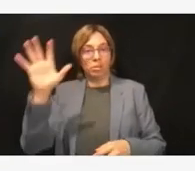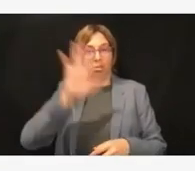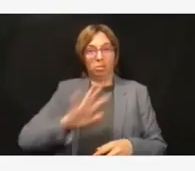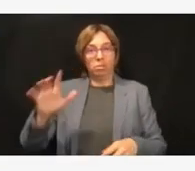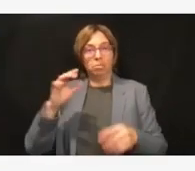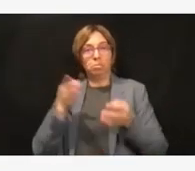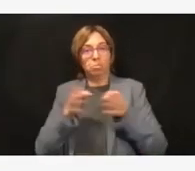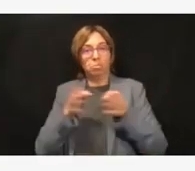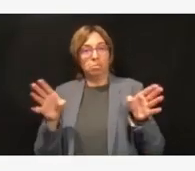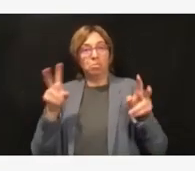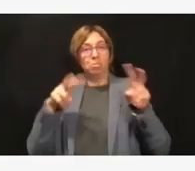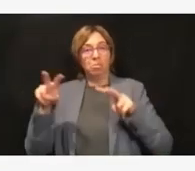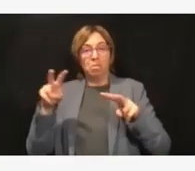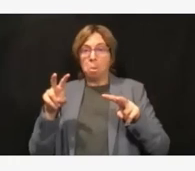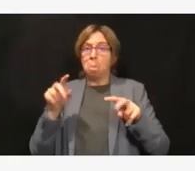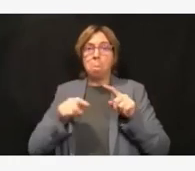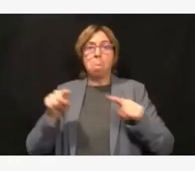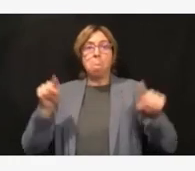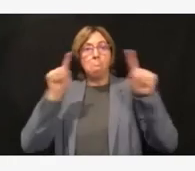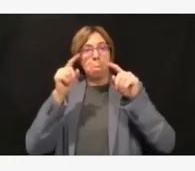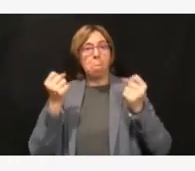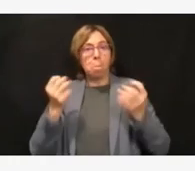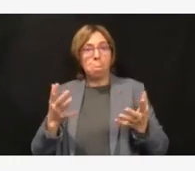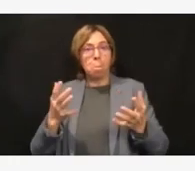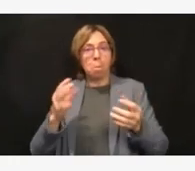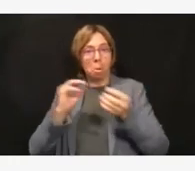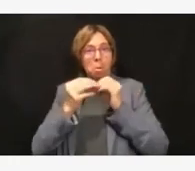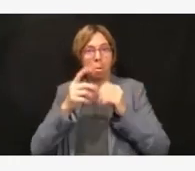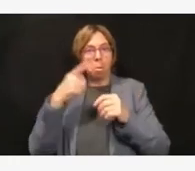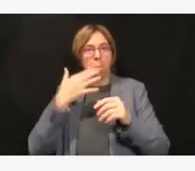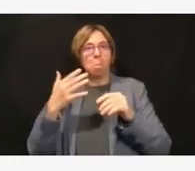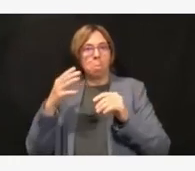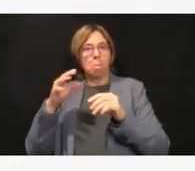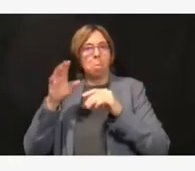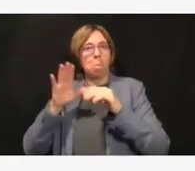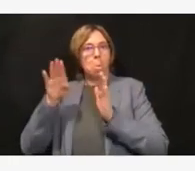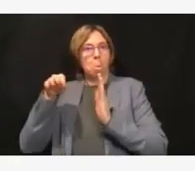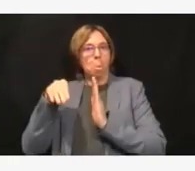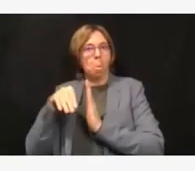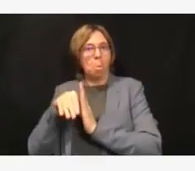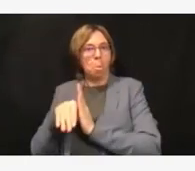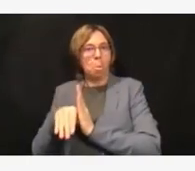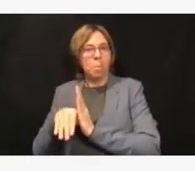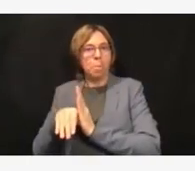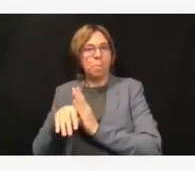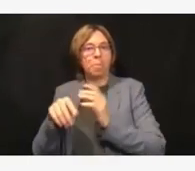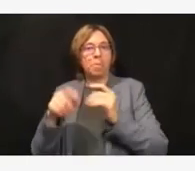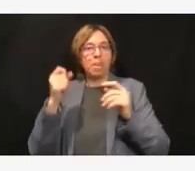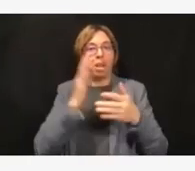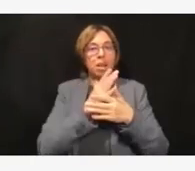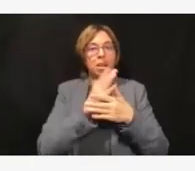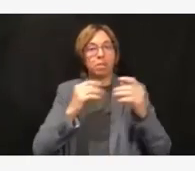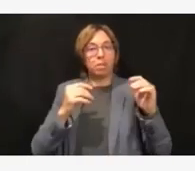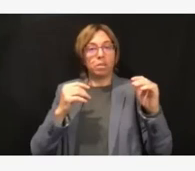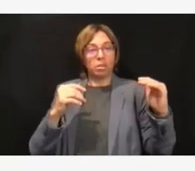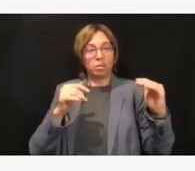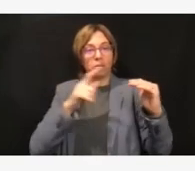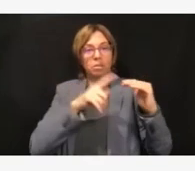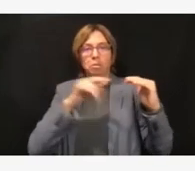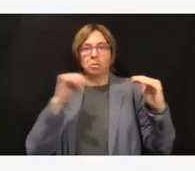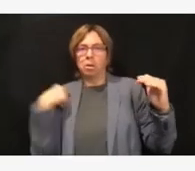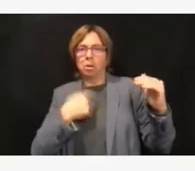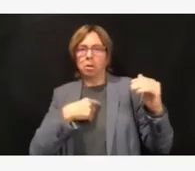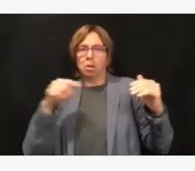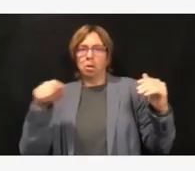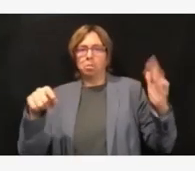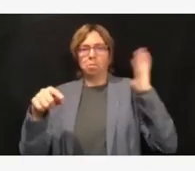hit where we're just about at the national average, as you know, the national rate numbers, as the director alluded to, have been going up. And we've kind